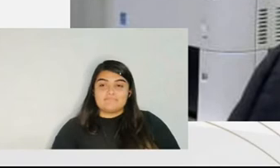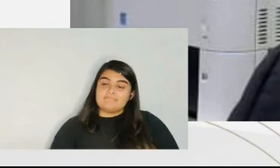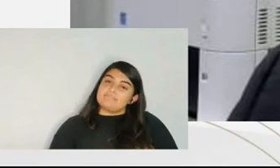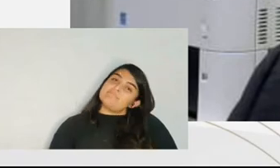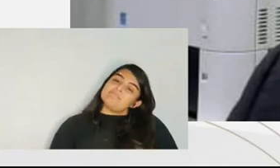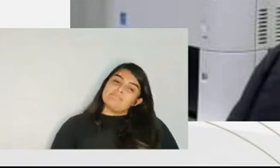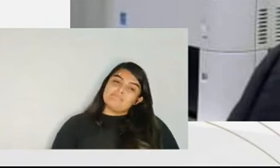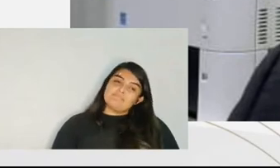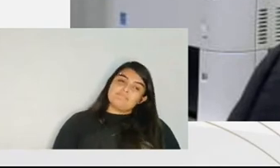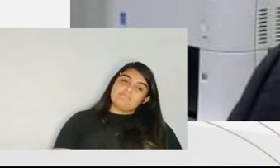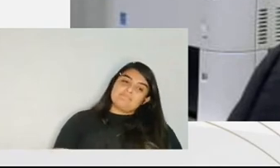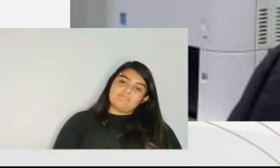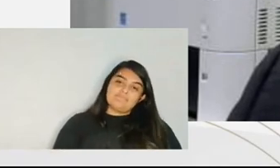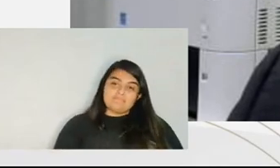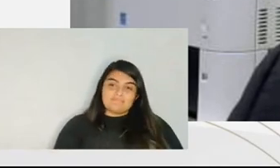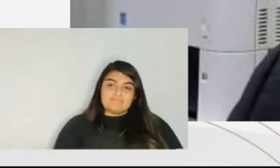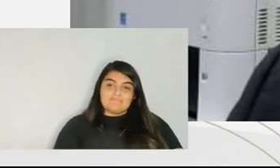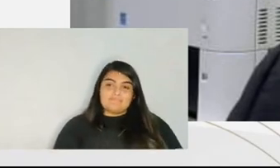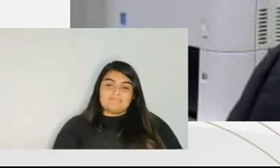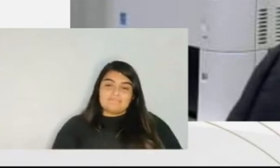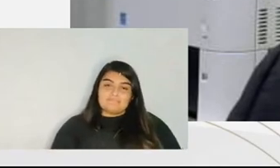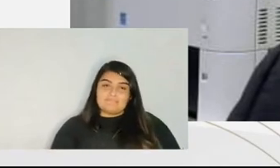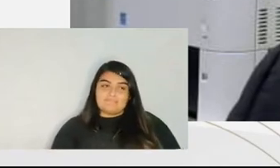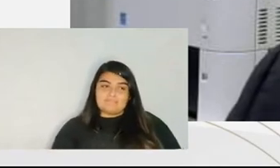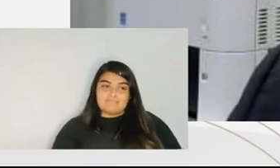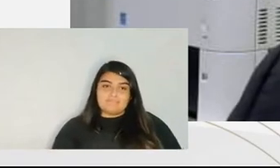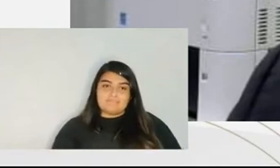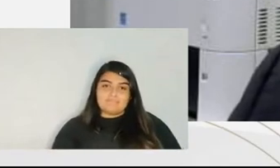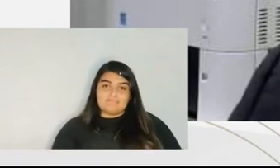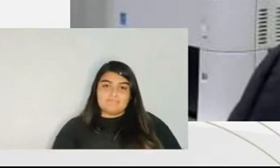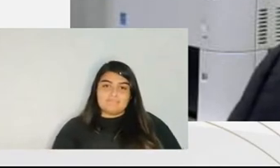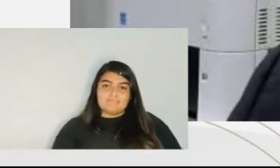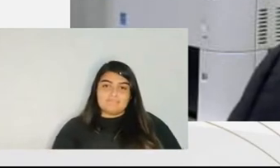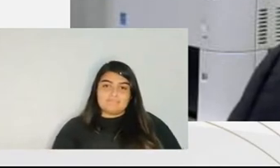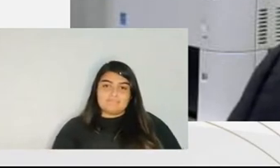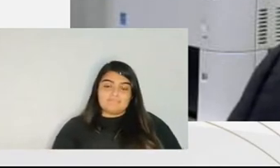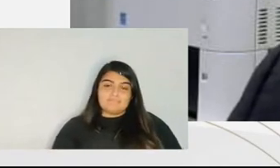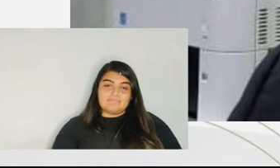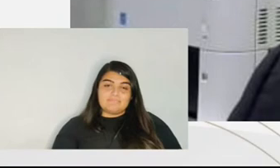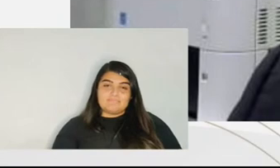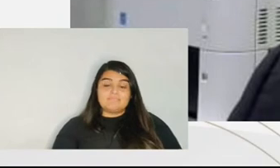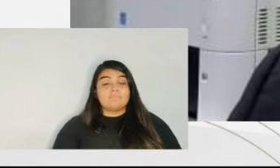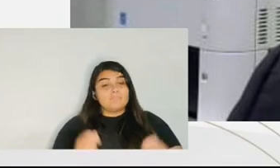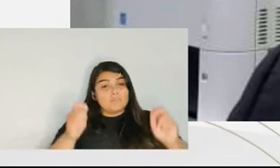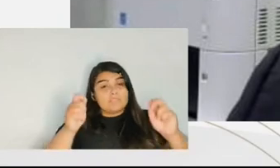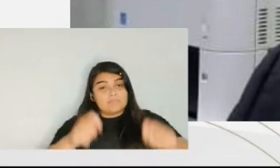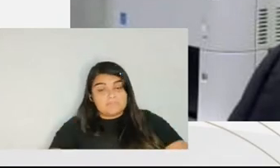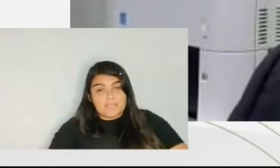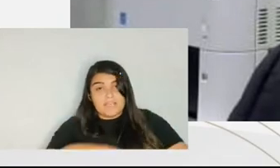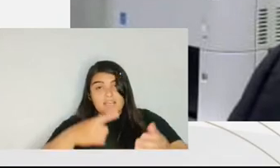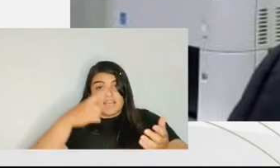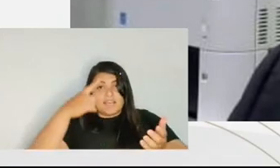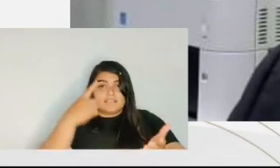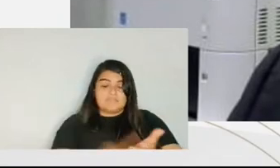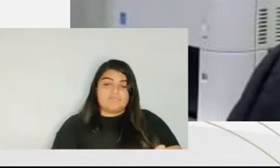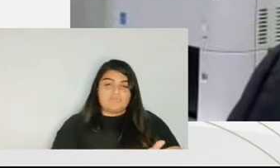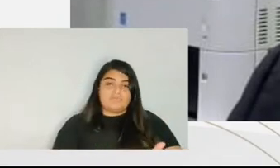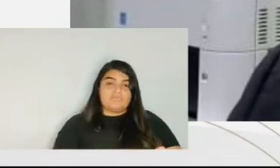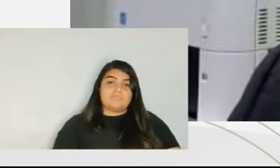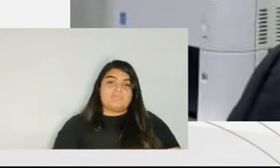predicted in the constitutional text. The possibility of agreement